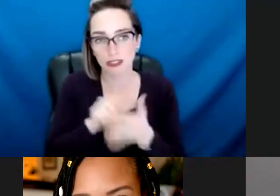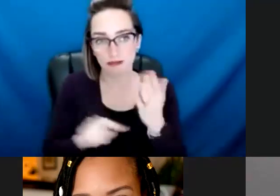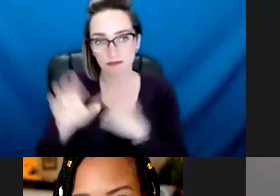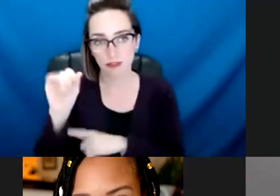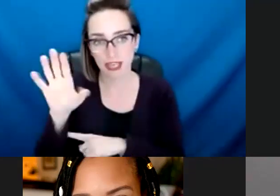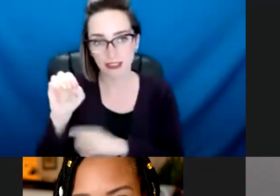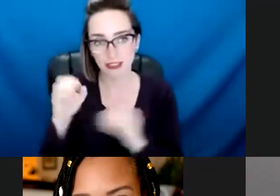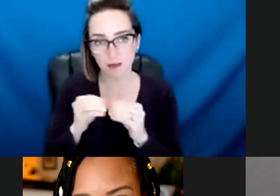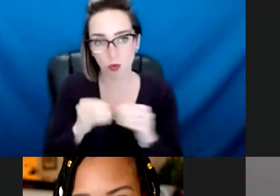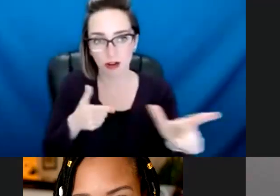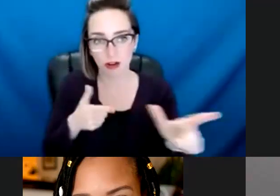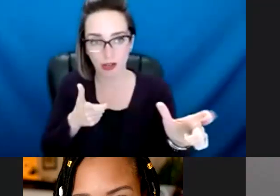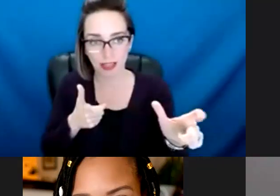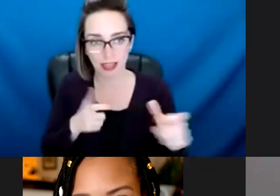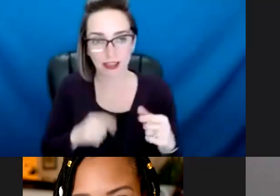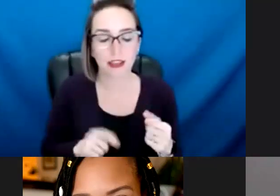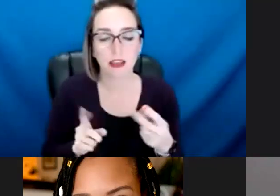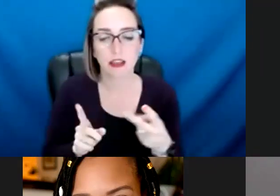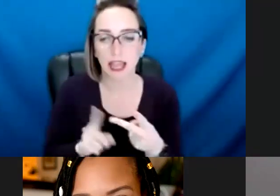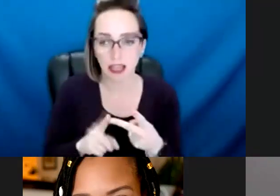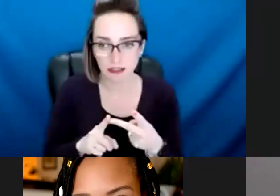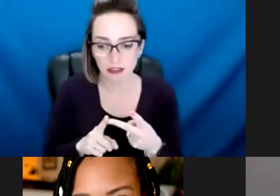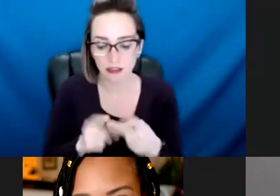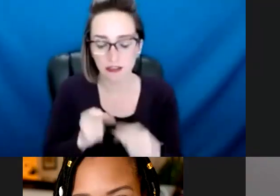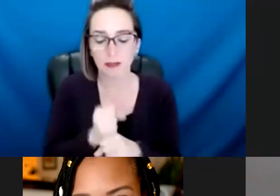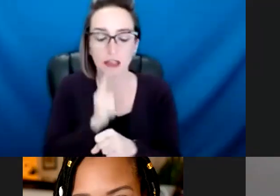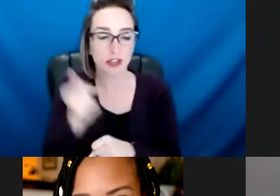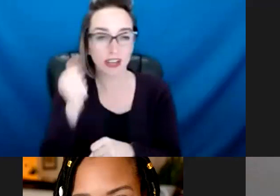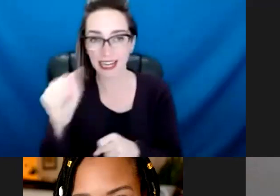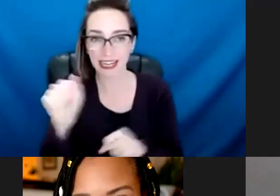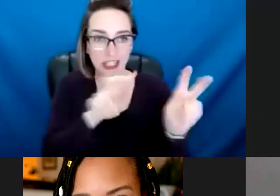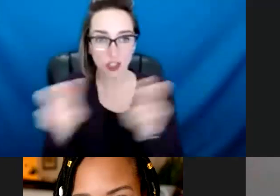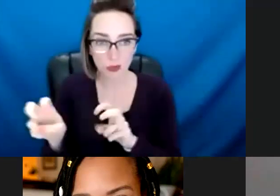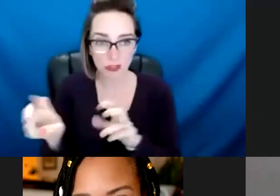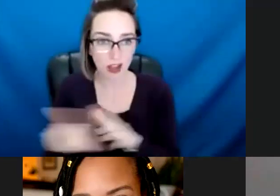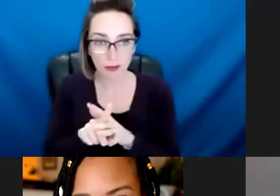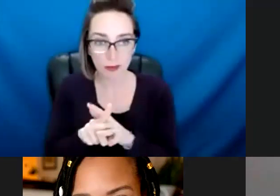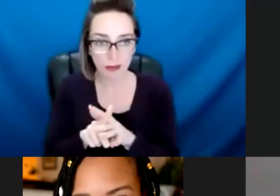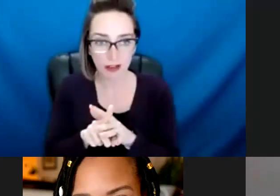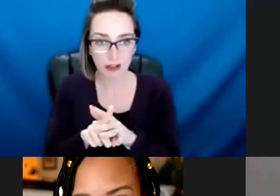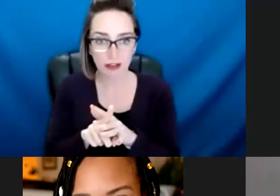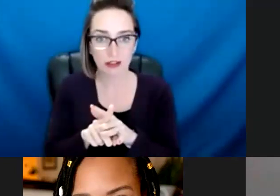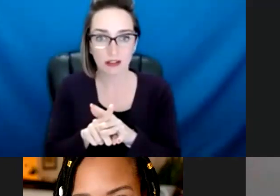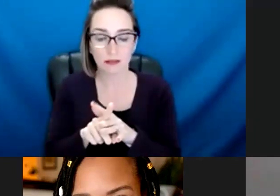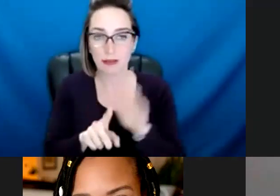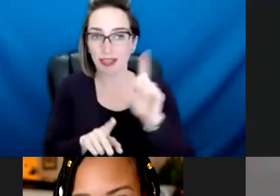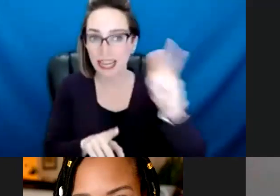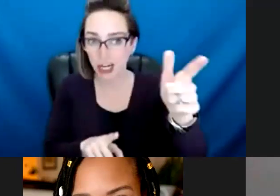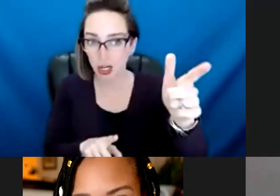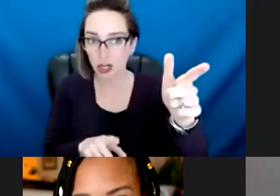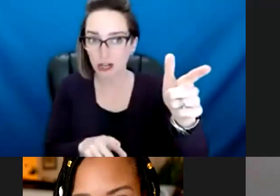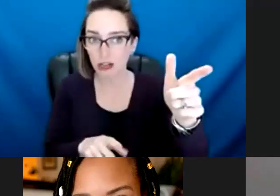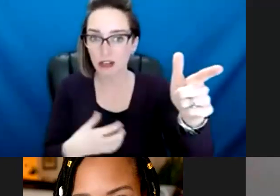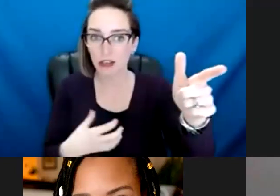to ensure that, um, uh, any issues that, that may come up, um, at a later date for possible grievance or